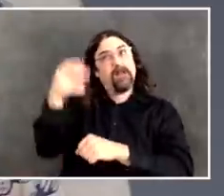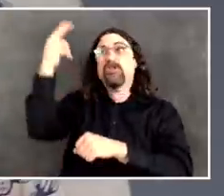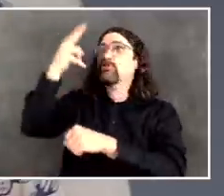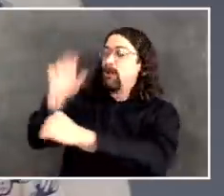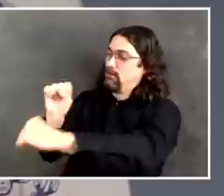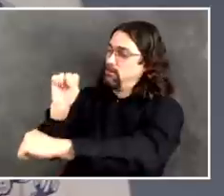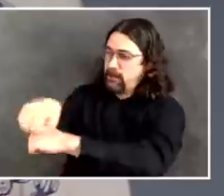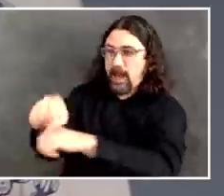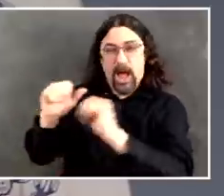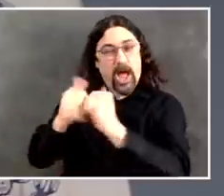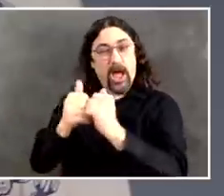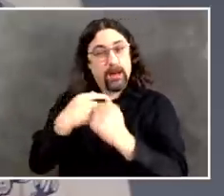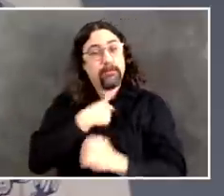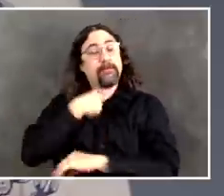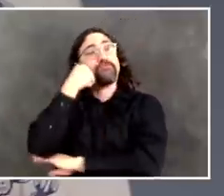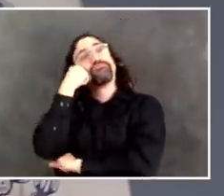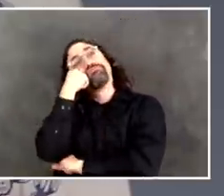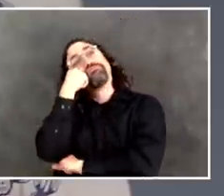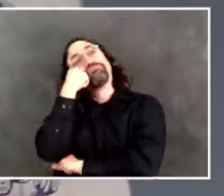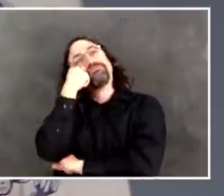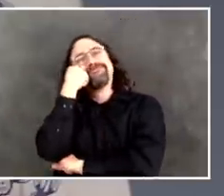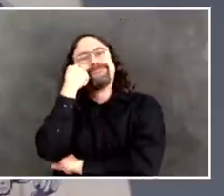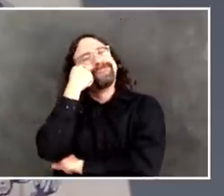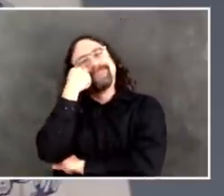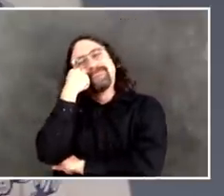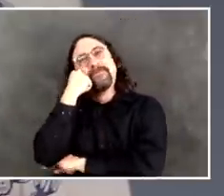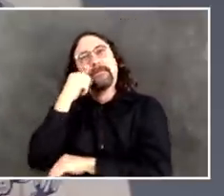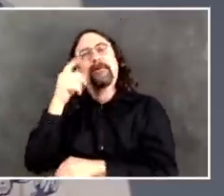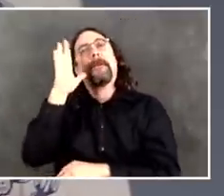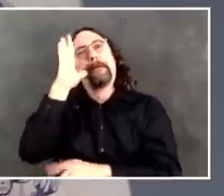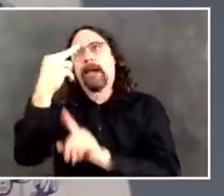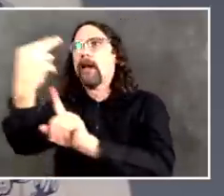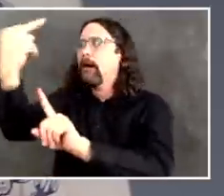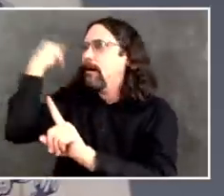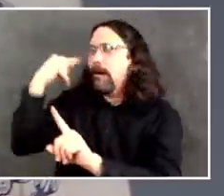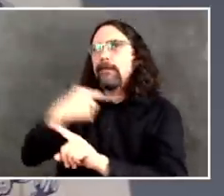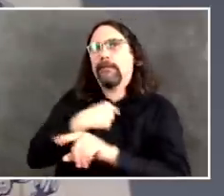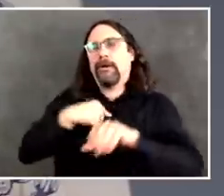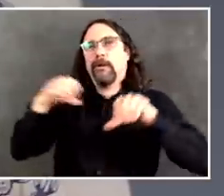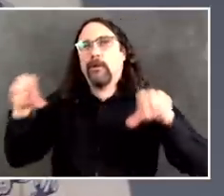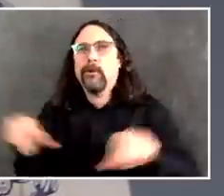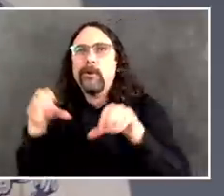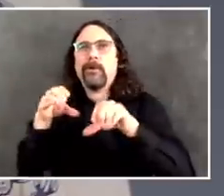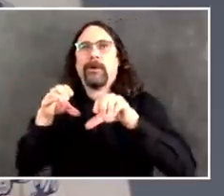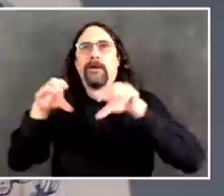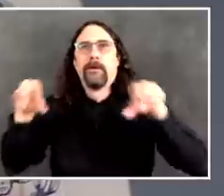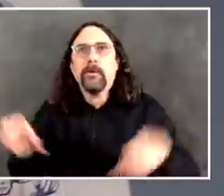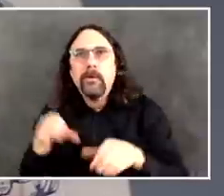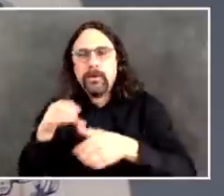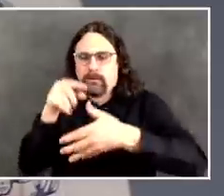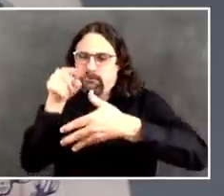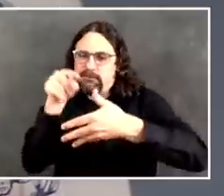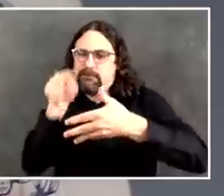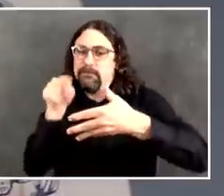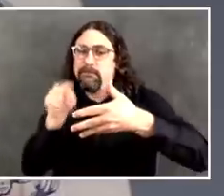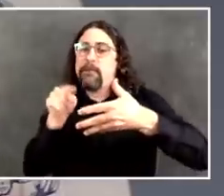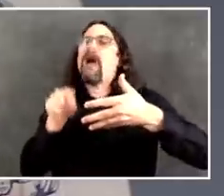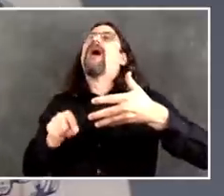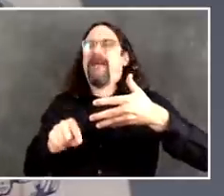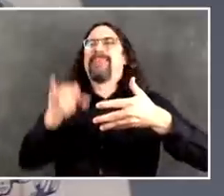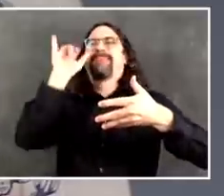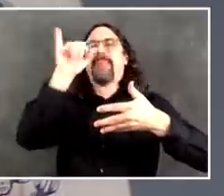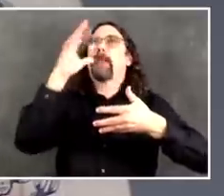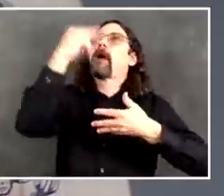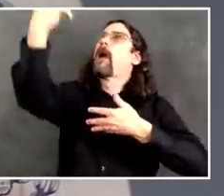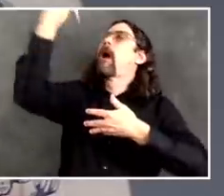bend not only the curve of this disease but the the future to create a different reality.